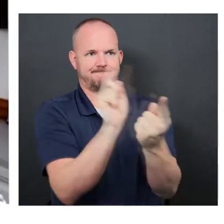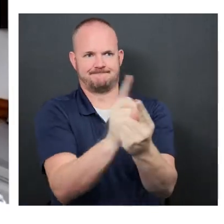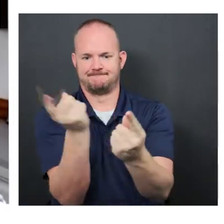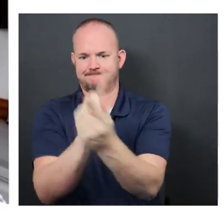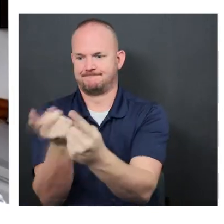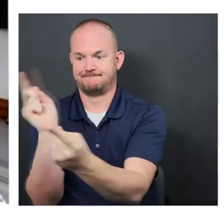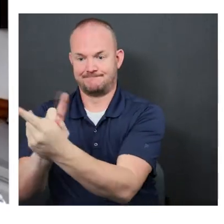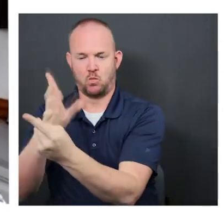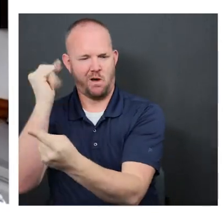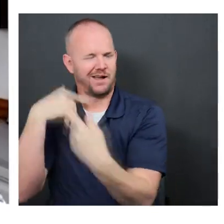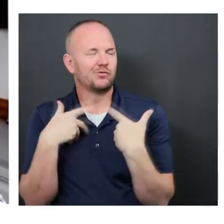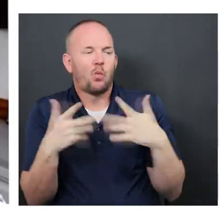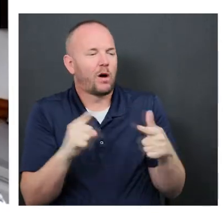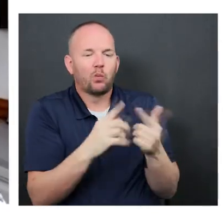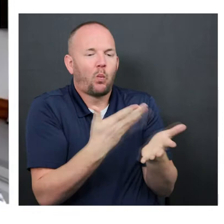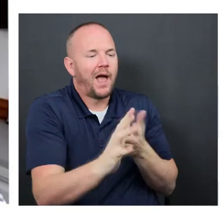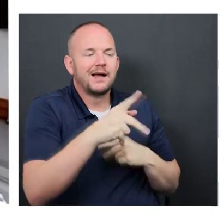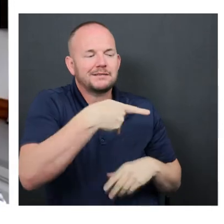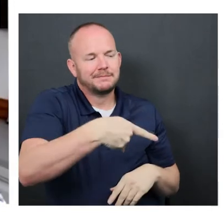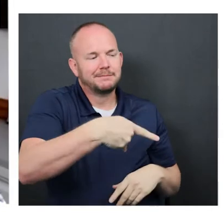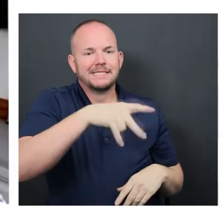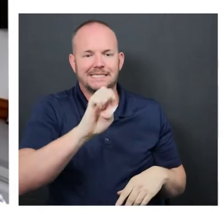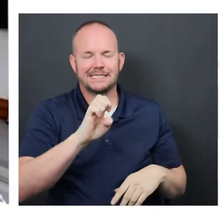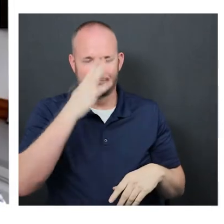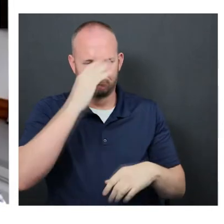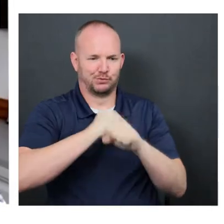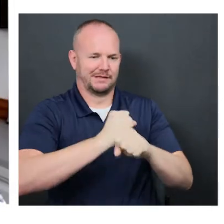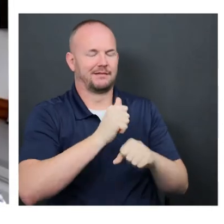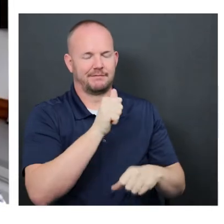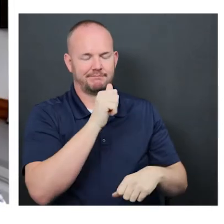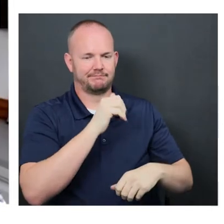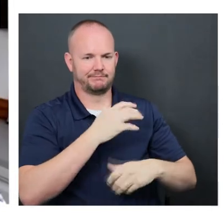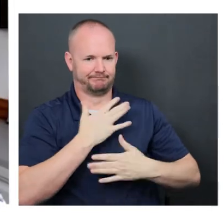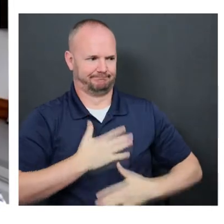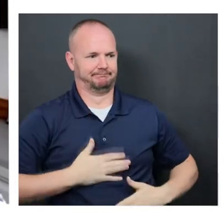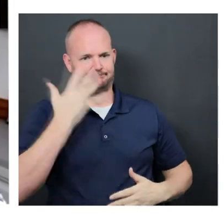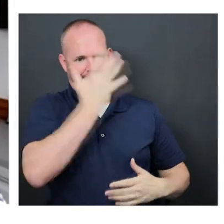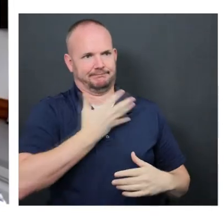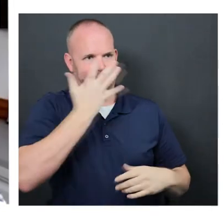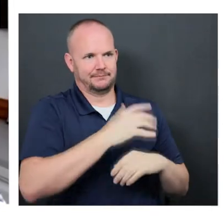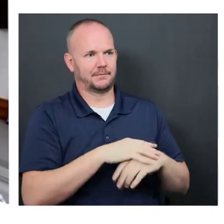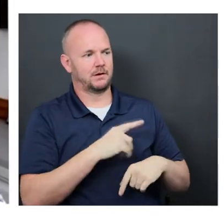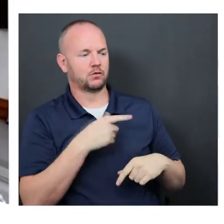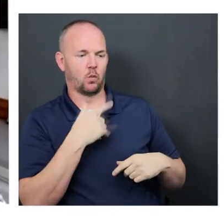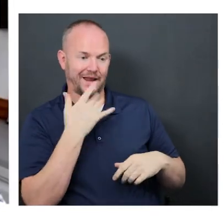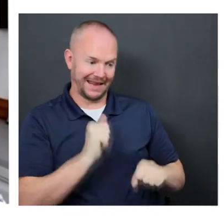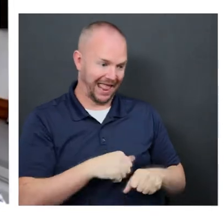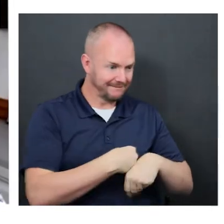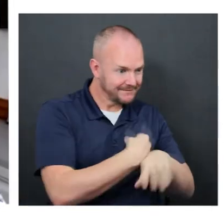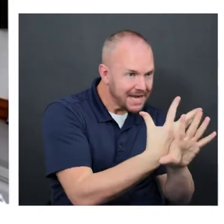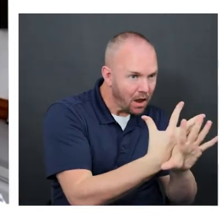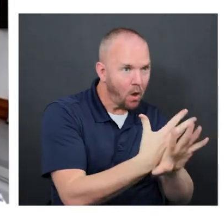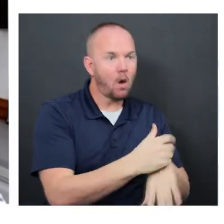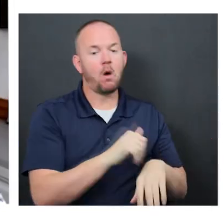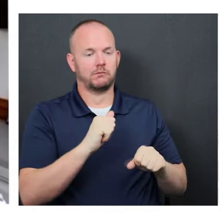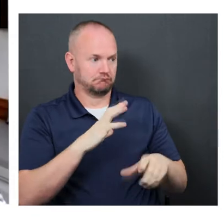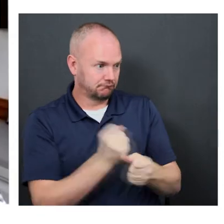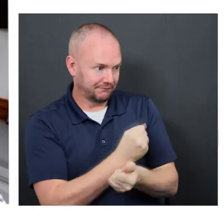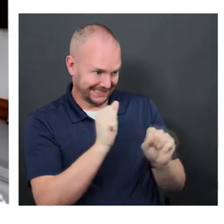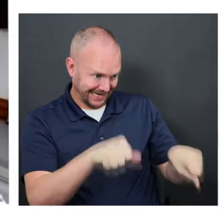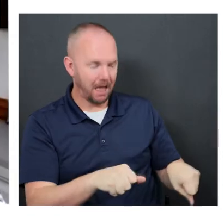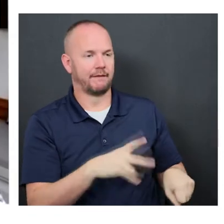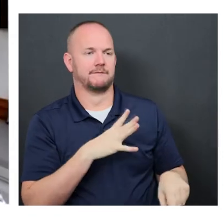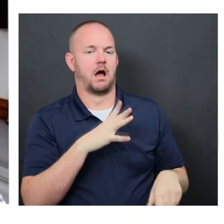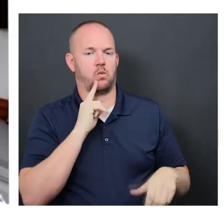when it wasn't necessary. Anything that could be done by phone or video, like a menu or anything like that, we would do by phone and video.